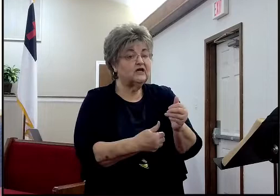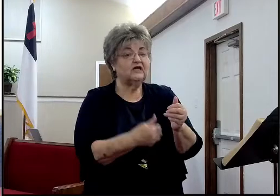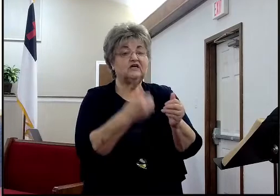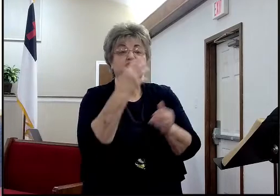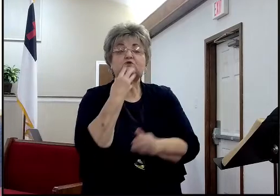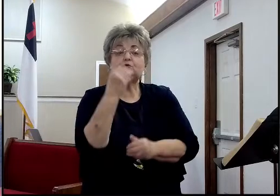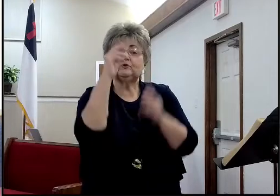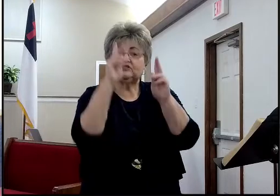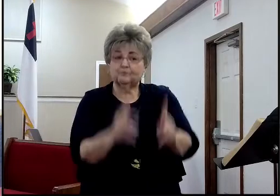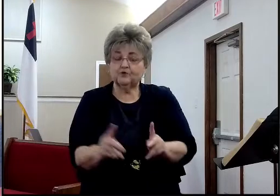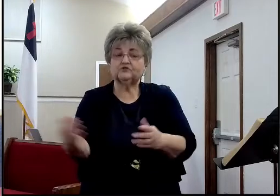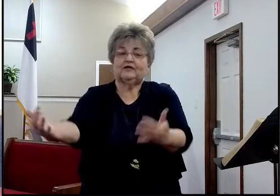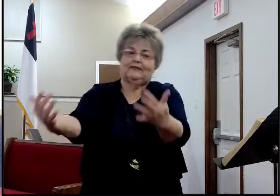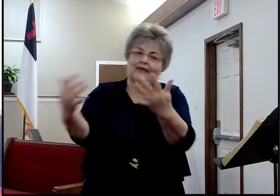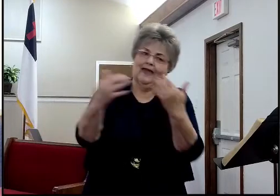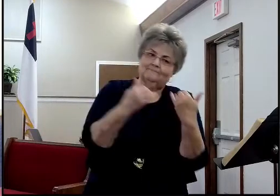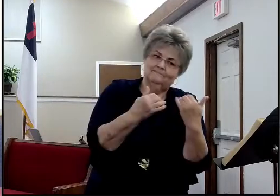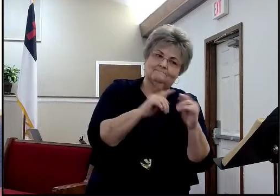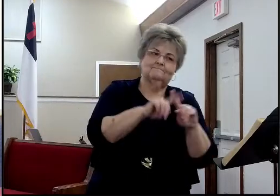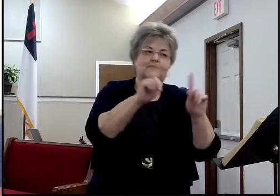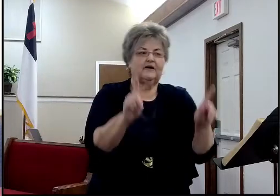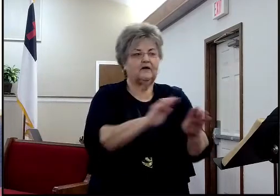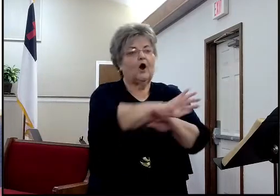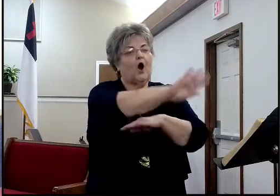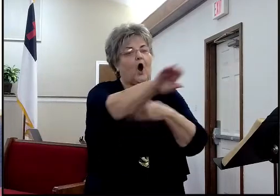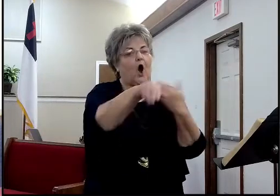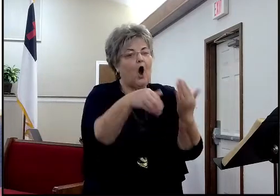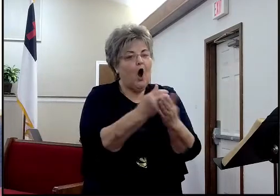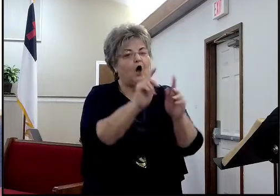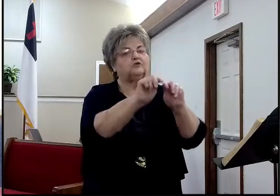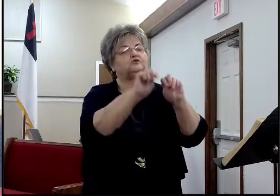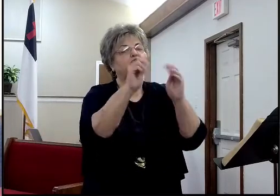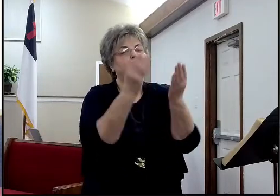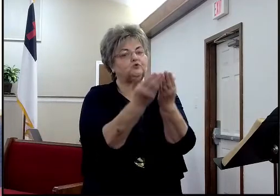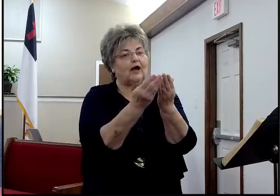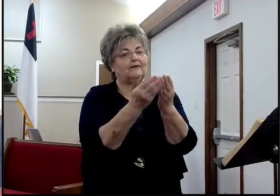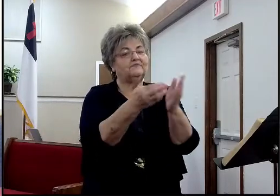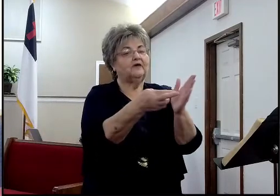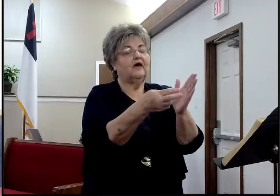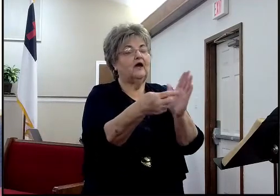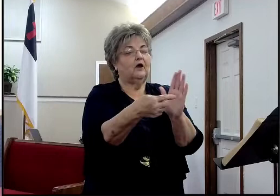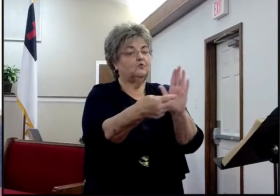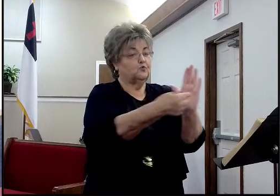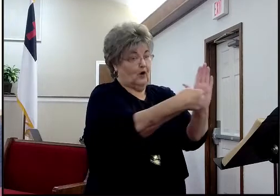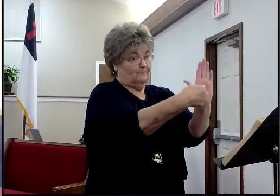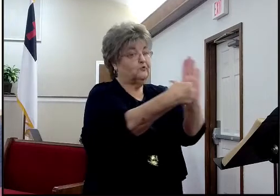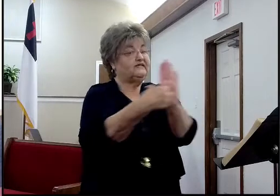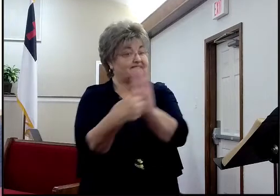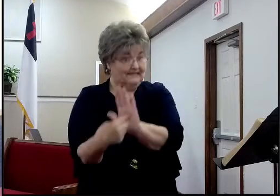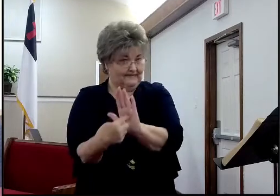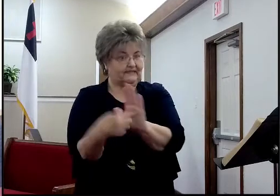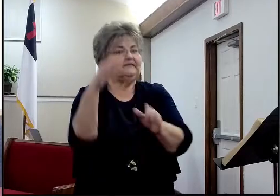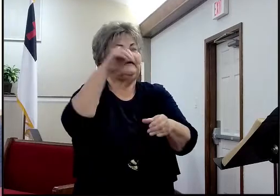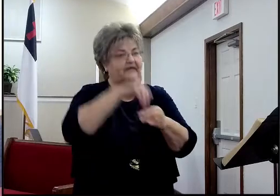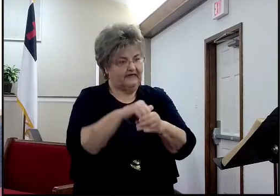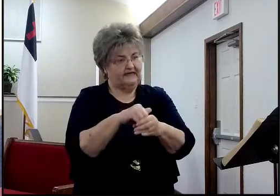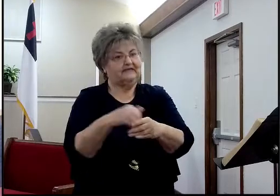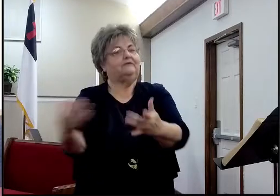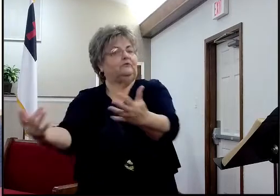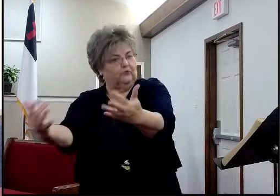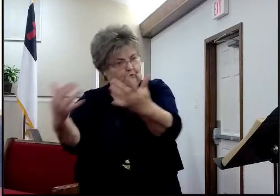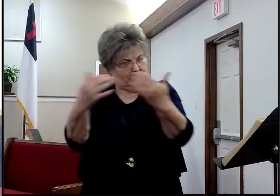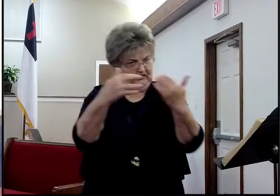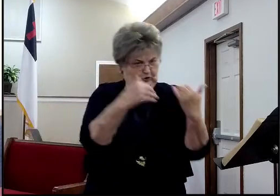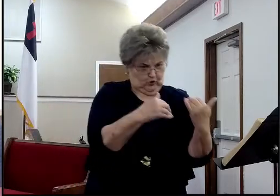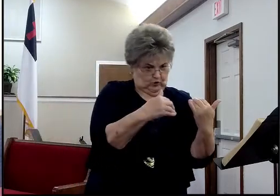but all the tribes of Israel, were represented, in the people who returned, does that make sense, of course, not everybody